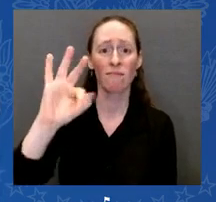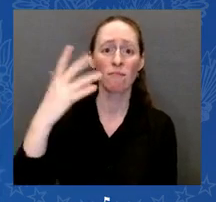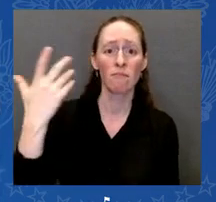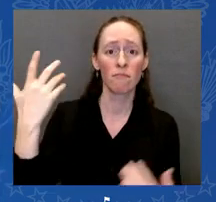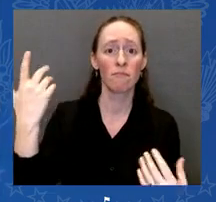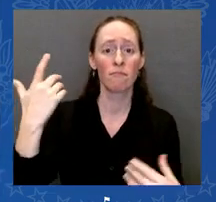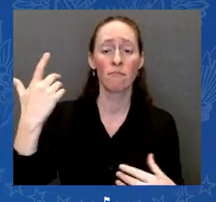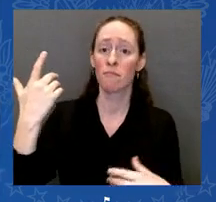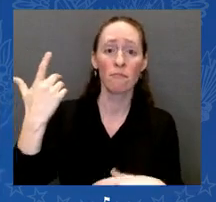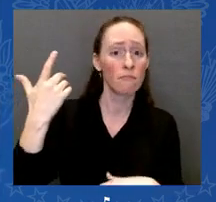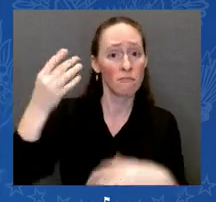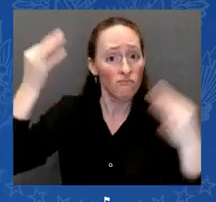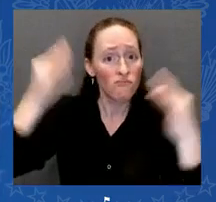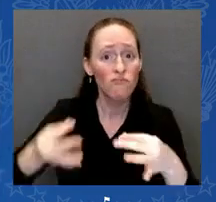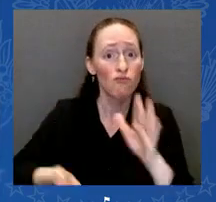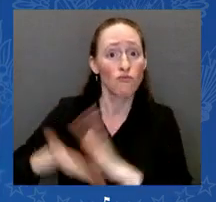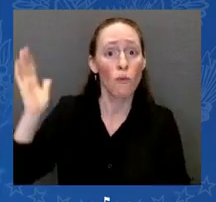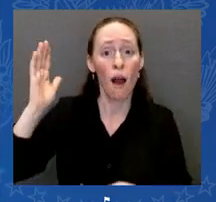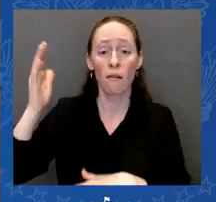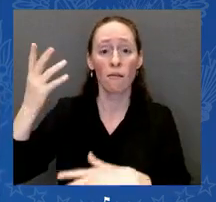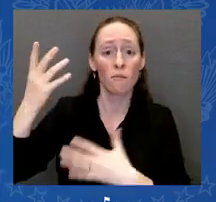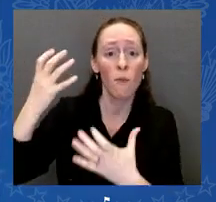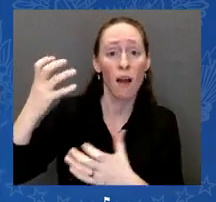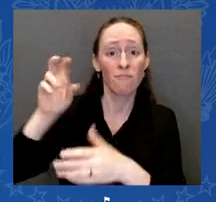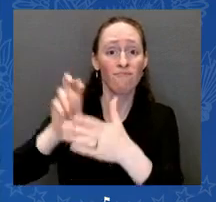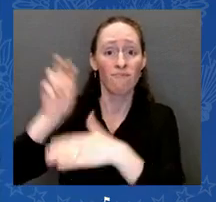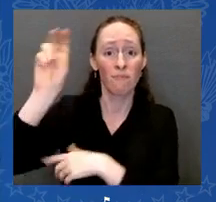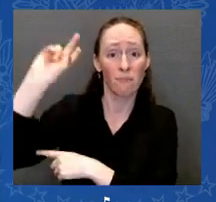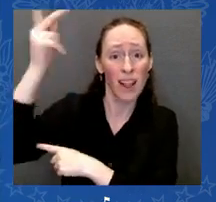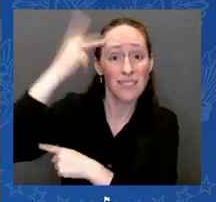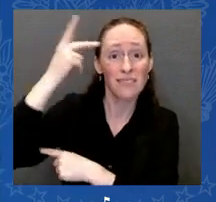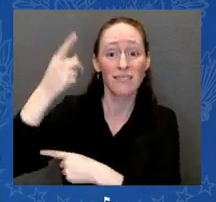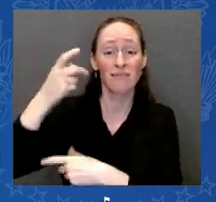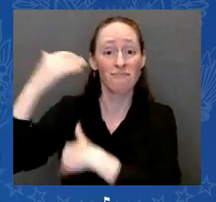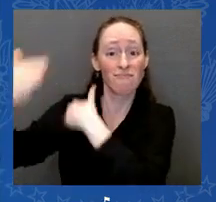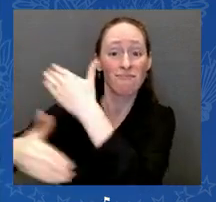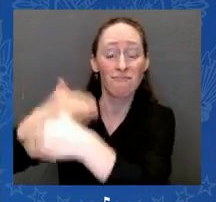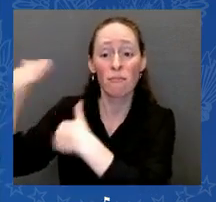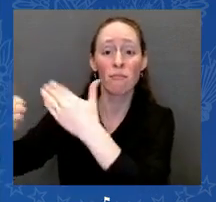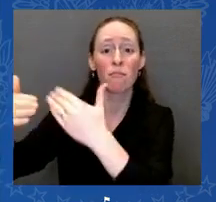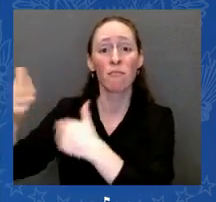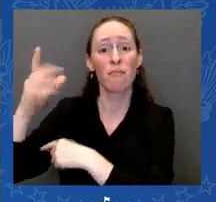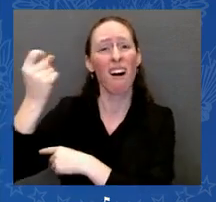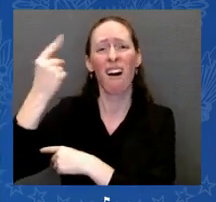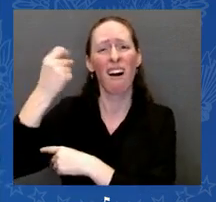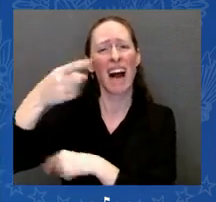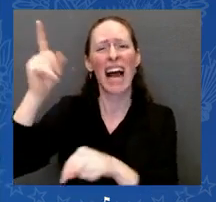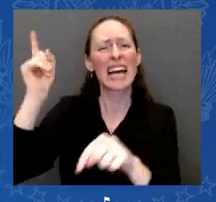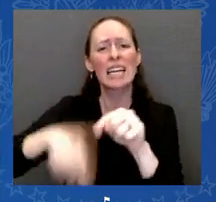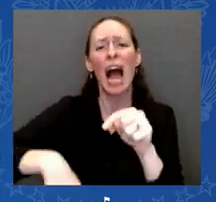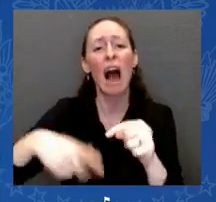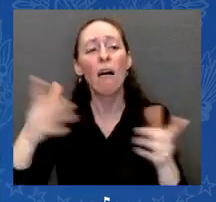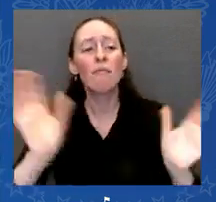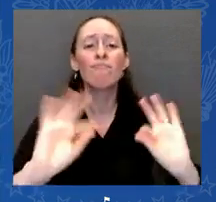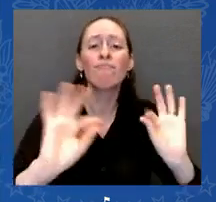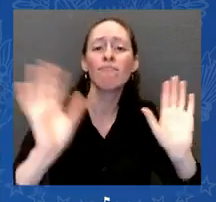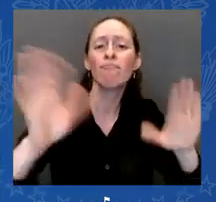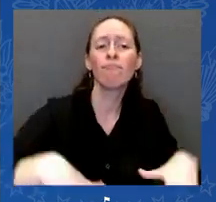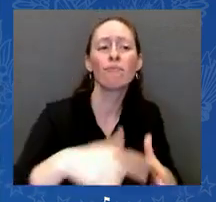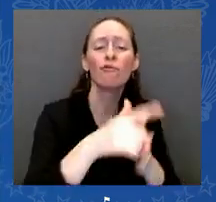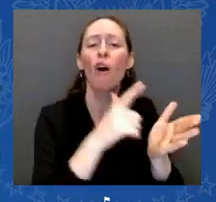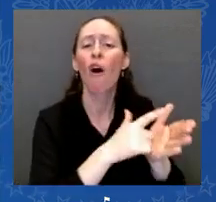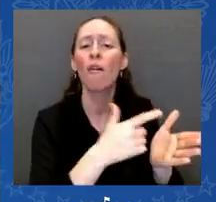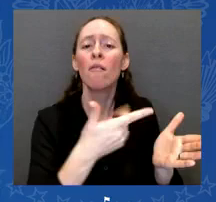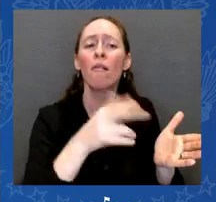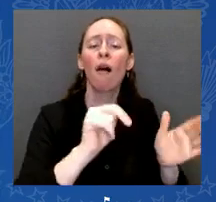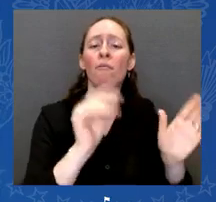communities and traumatized by active shooter drills and lockdowns will vote and begin to vote.